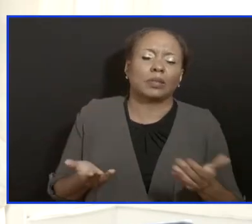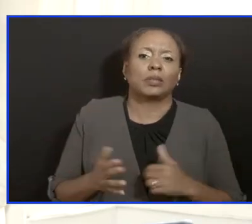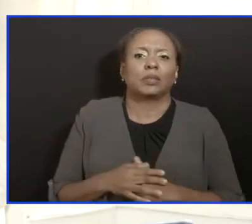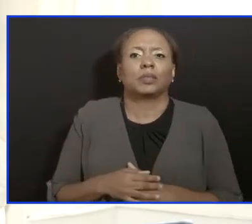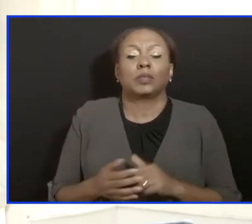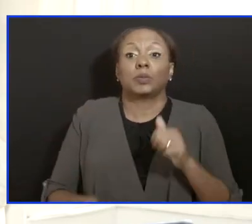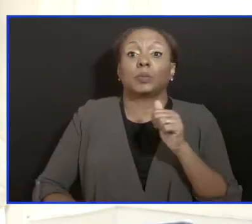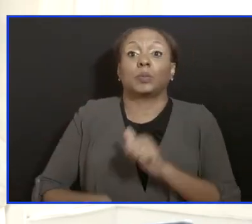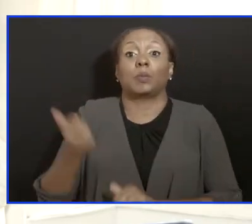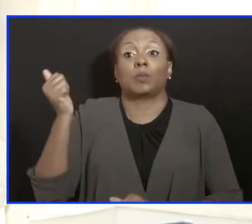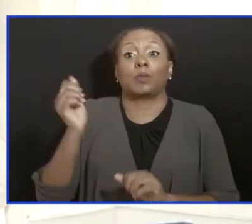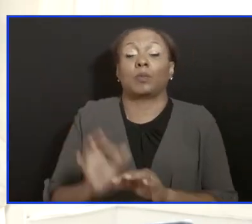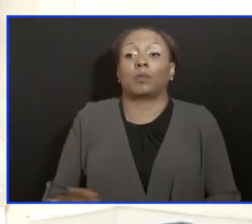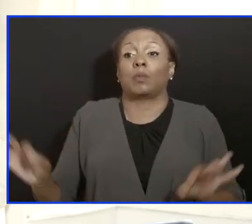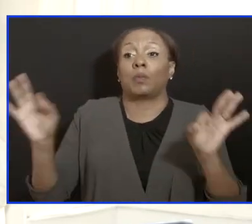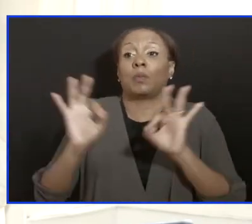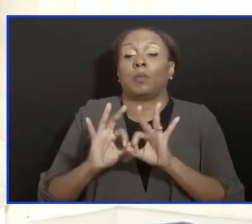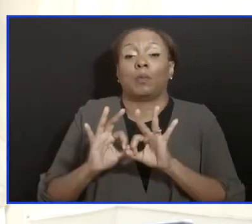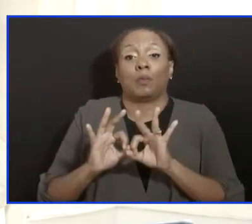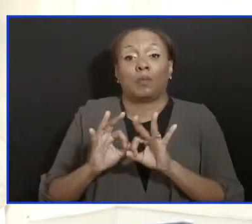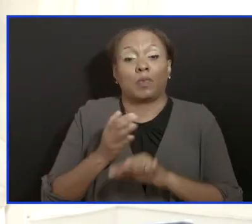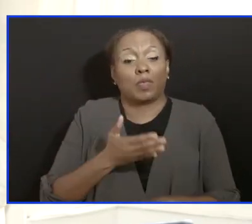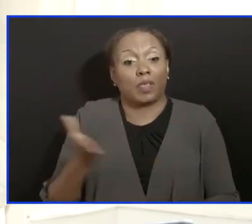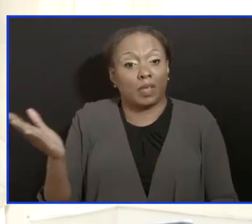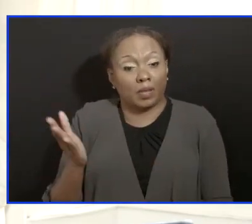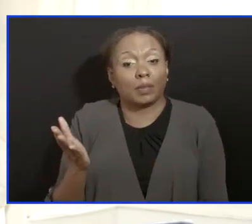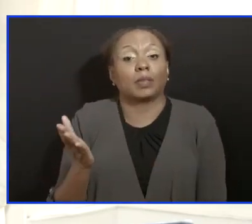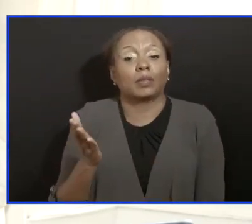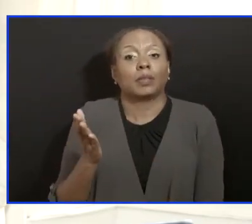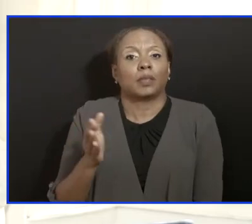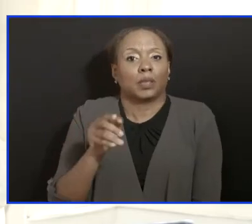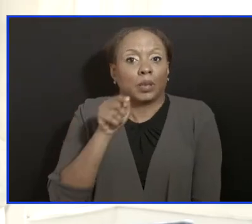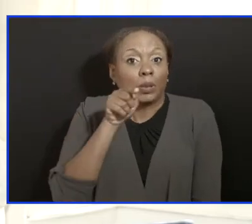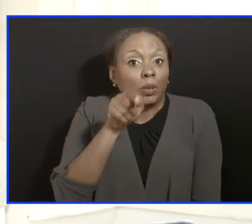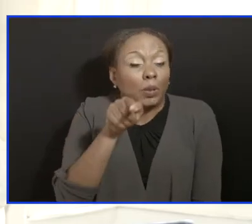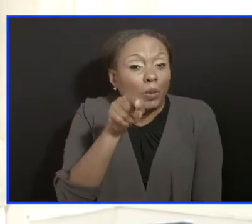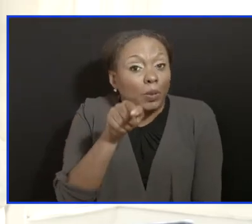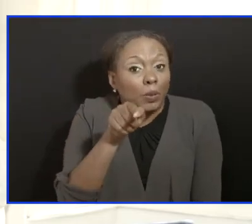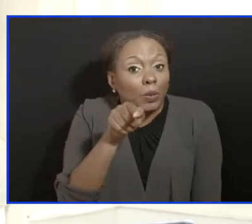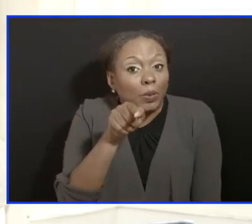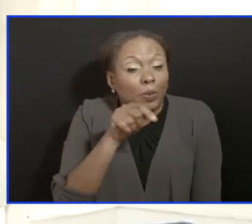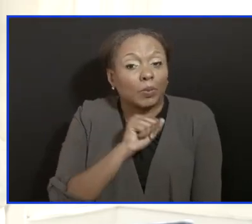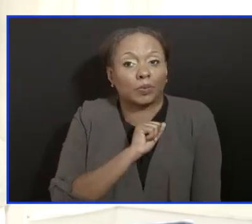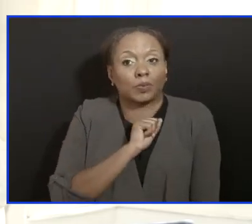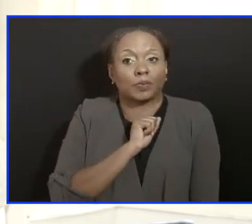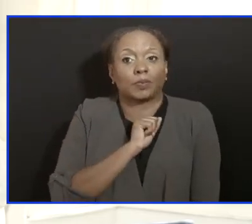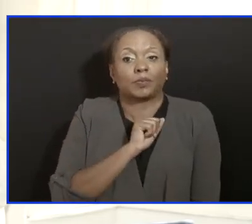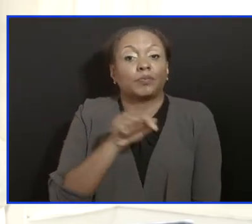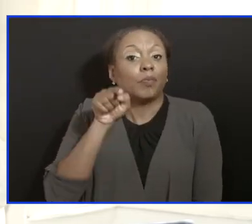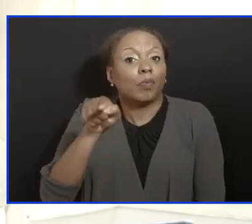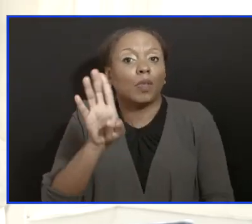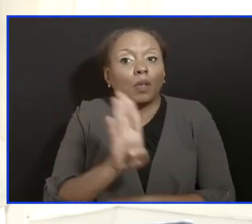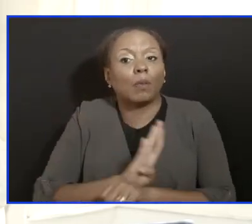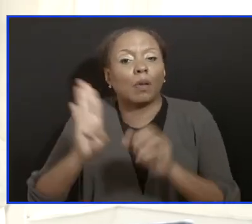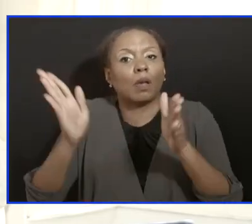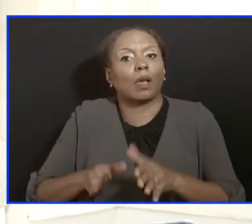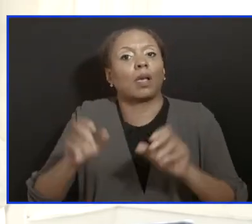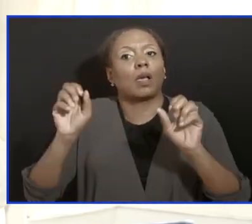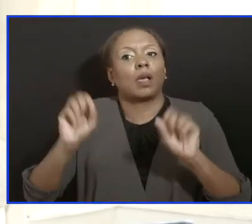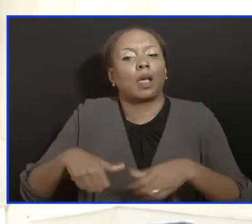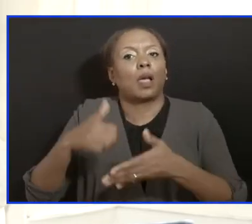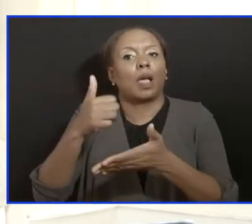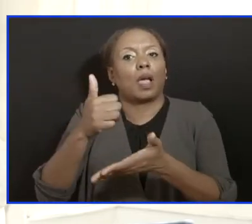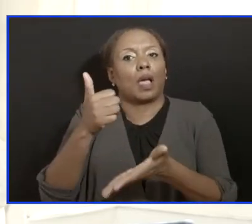the most important part of what I have to say is that you as the average Barbadian have an opportunity to help us in getting these numbers